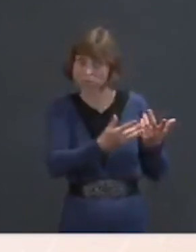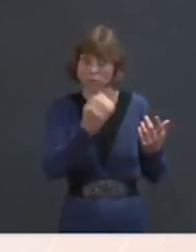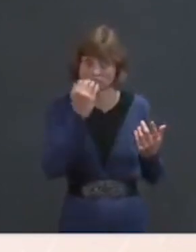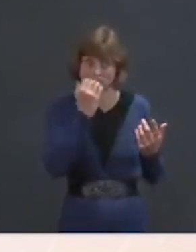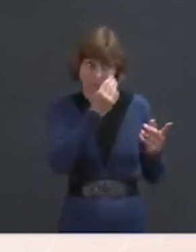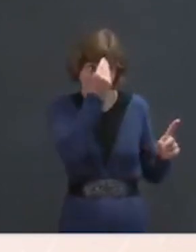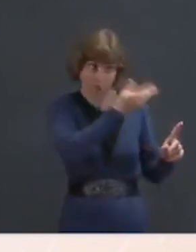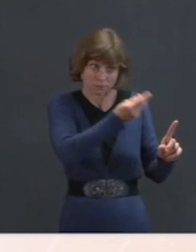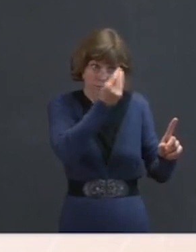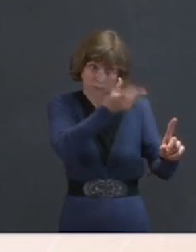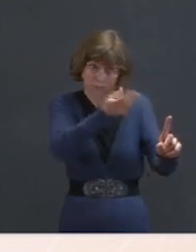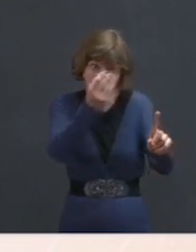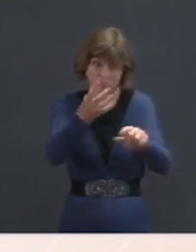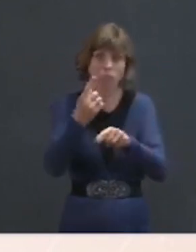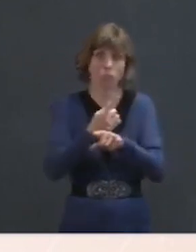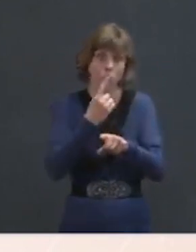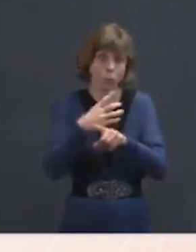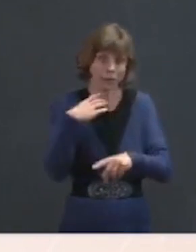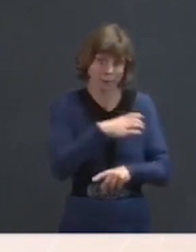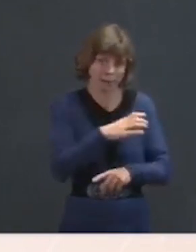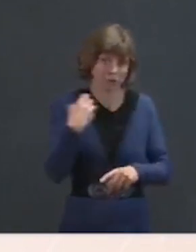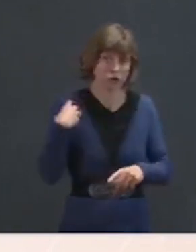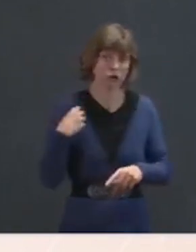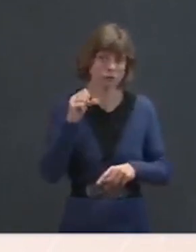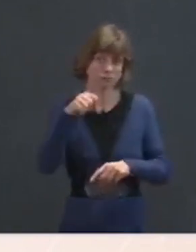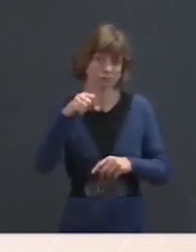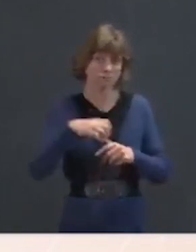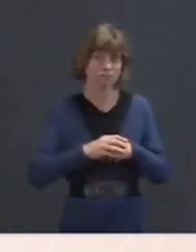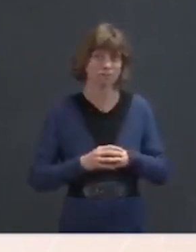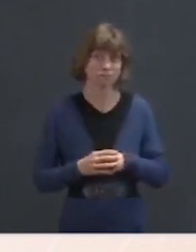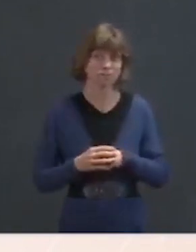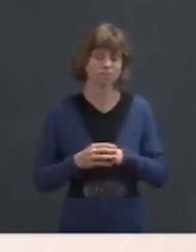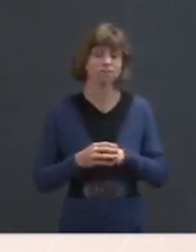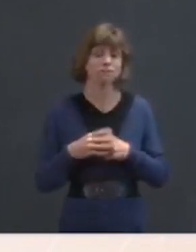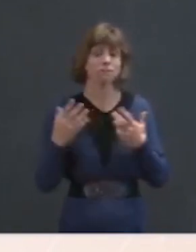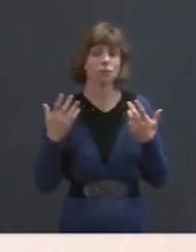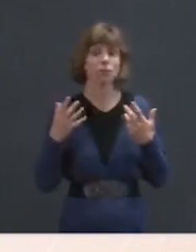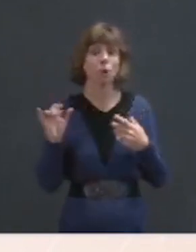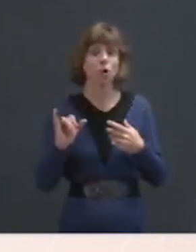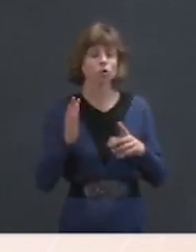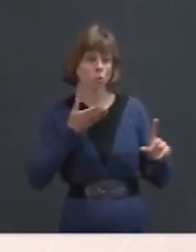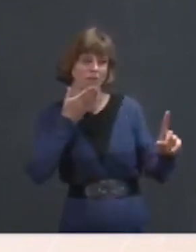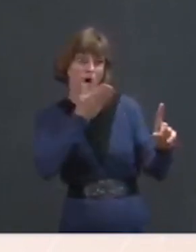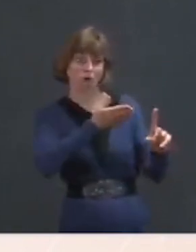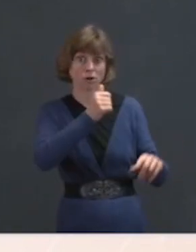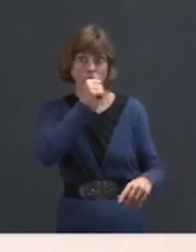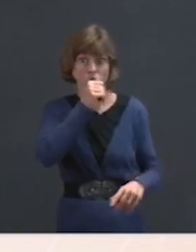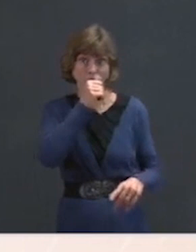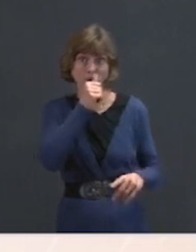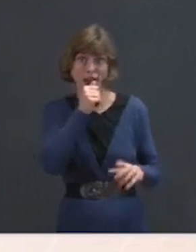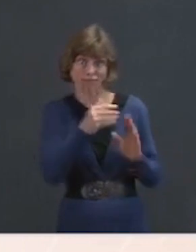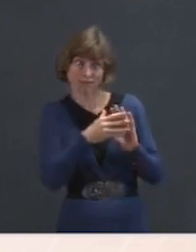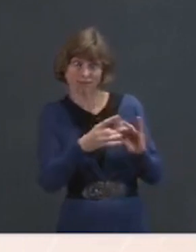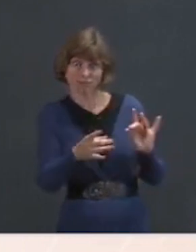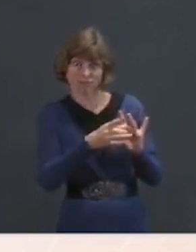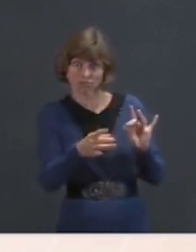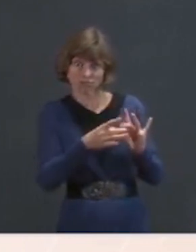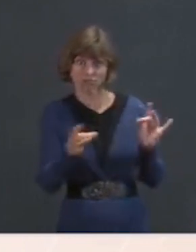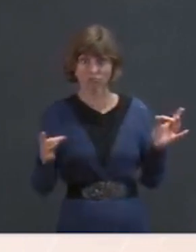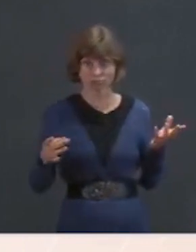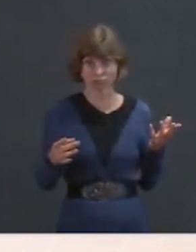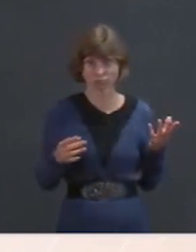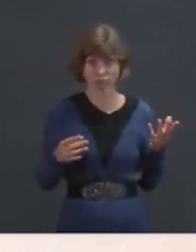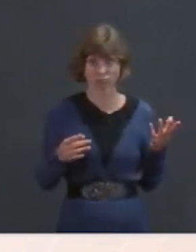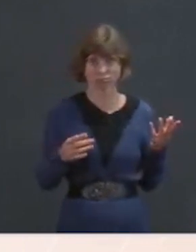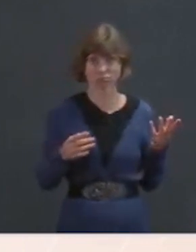appropriate committee chairs. And there has also been an offer of classified briefings to anyone who would like a classified briefing. And we